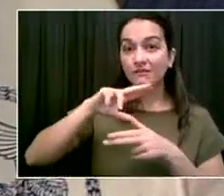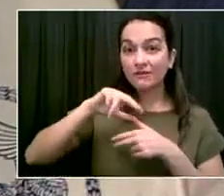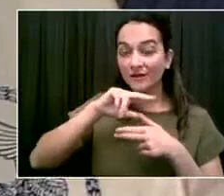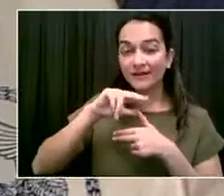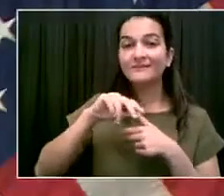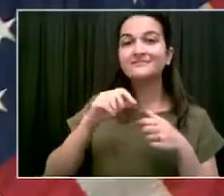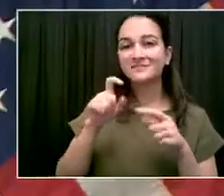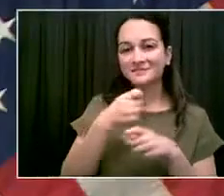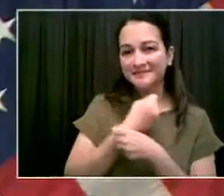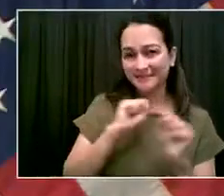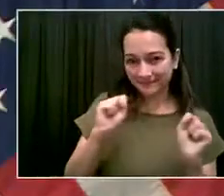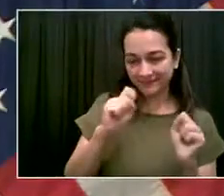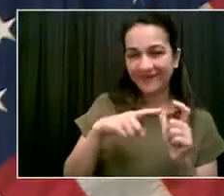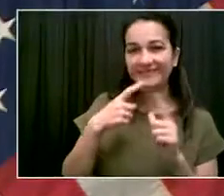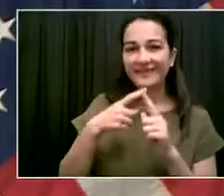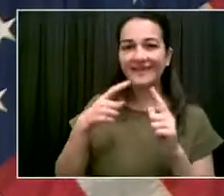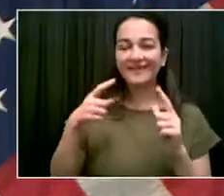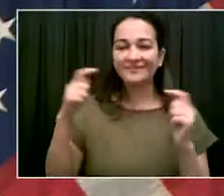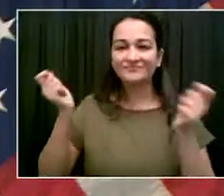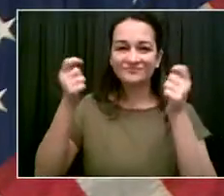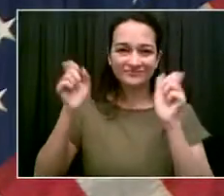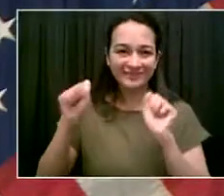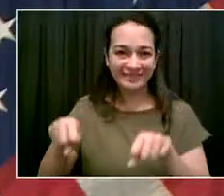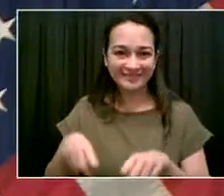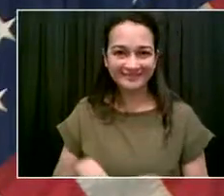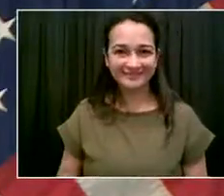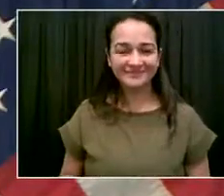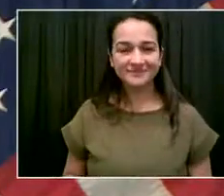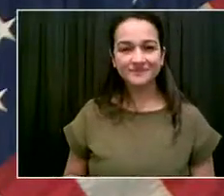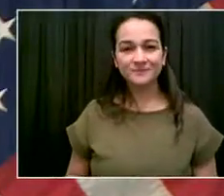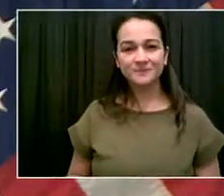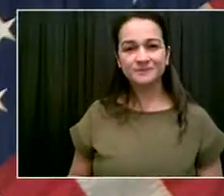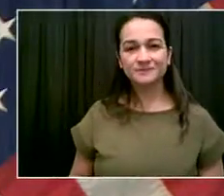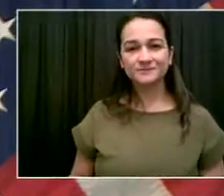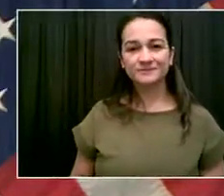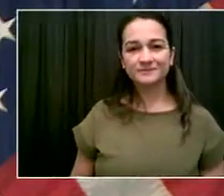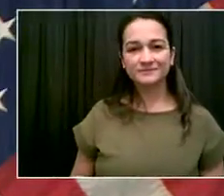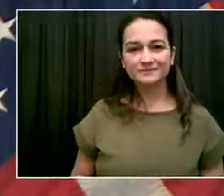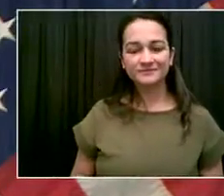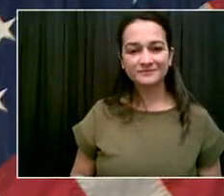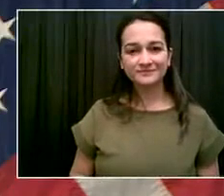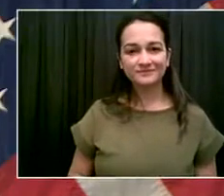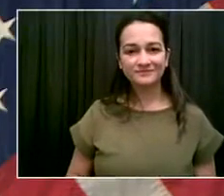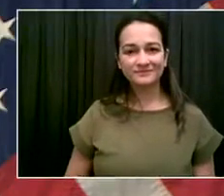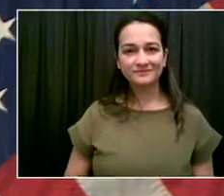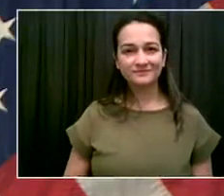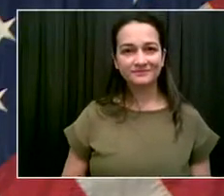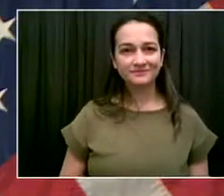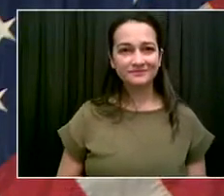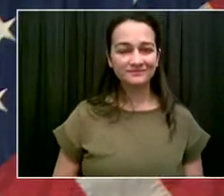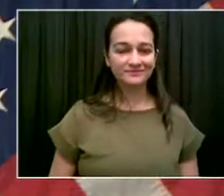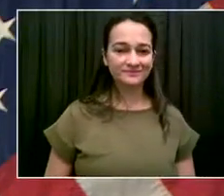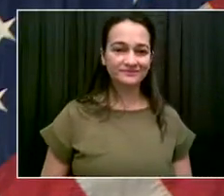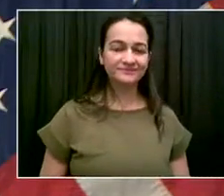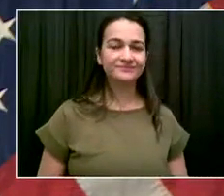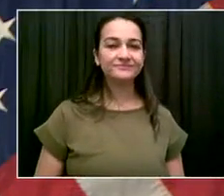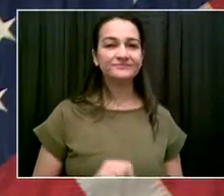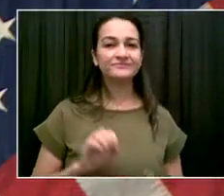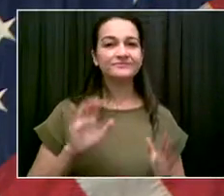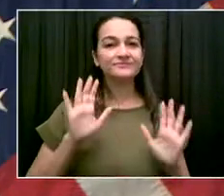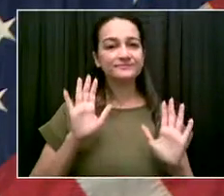do want to add? Yeah, thank you, sir. So the pleasure of being the emergency management commissioner here in New York City is that we have